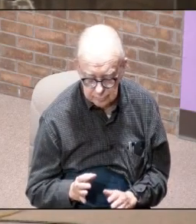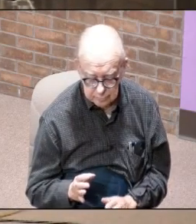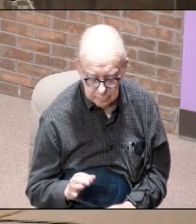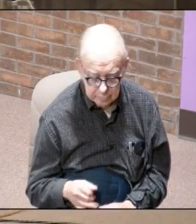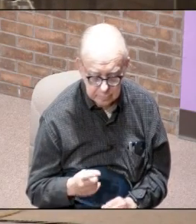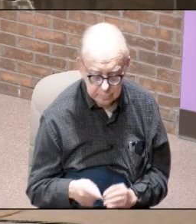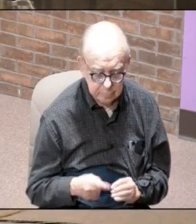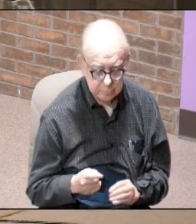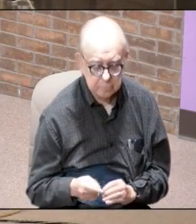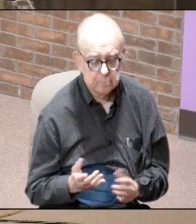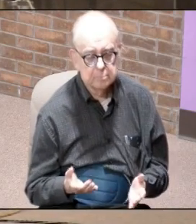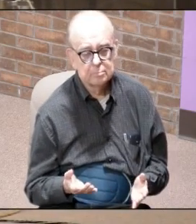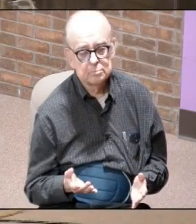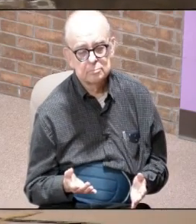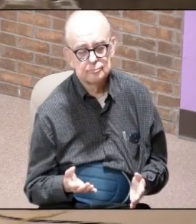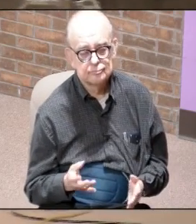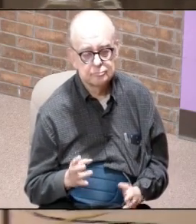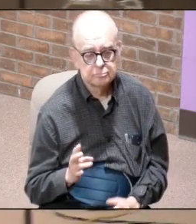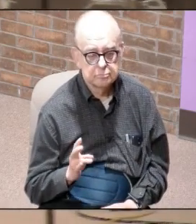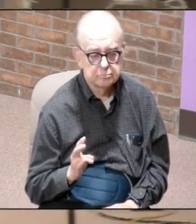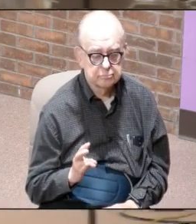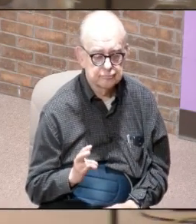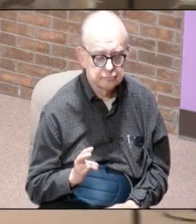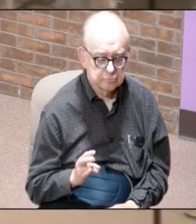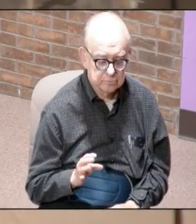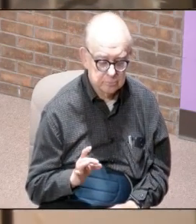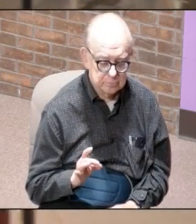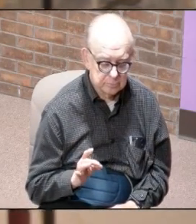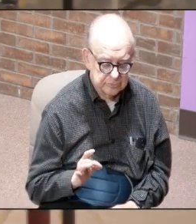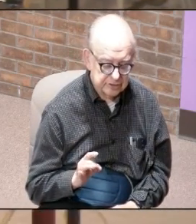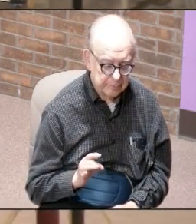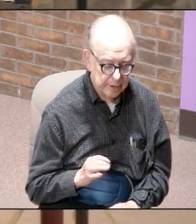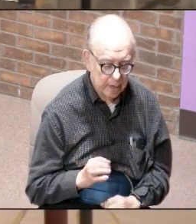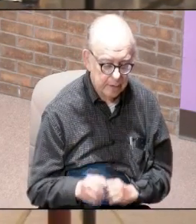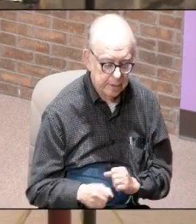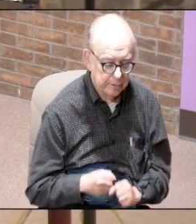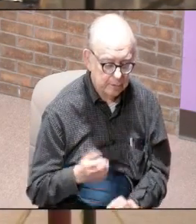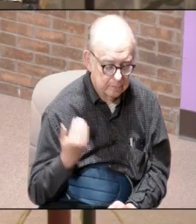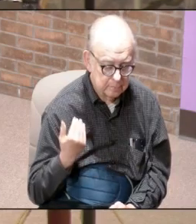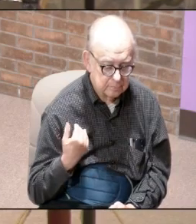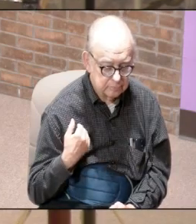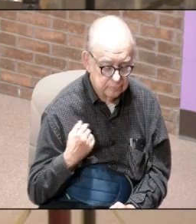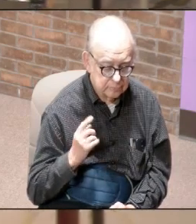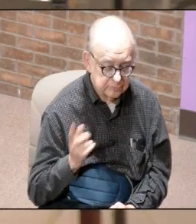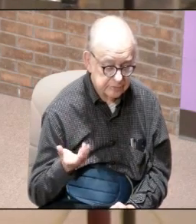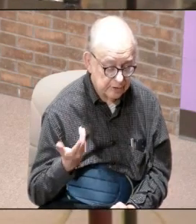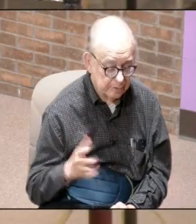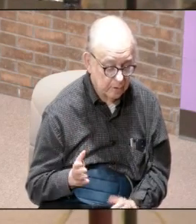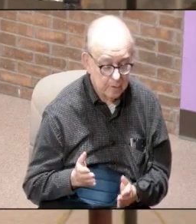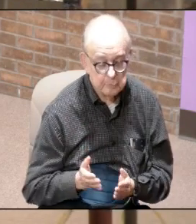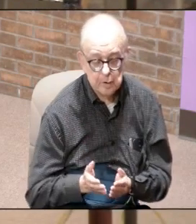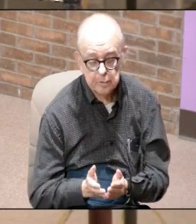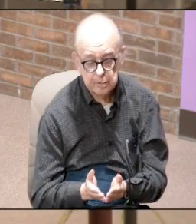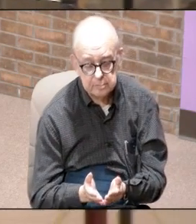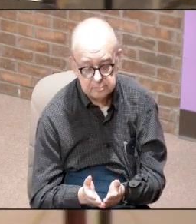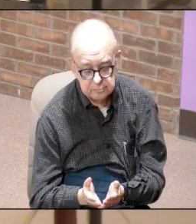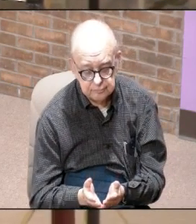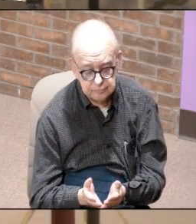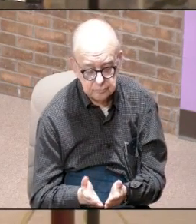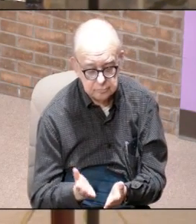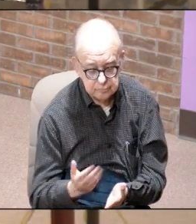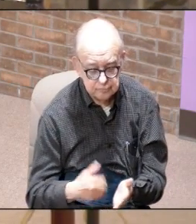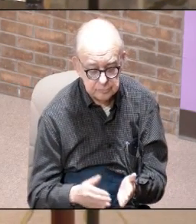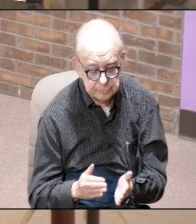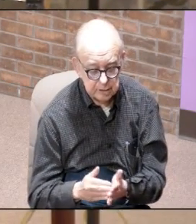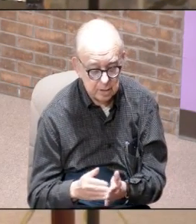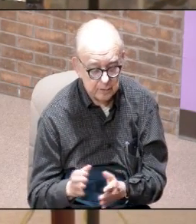about almost 70 80 years prior had been on a little boat out in the middle